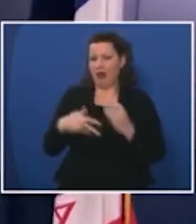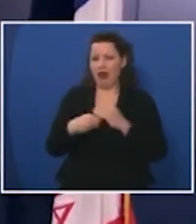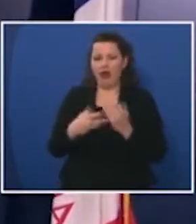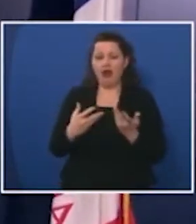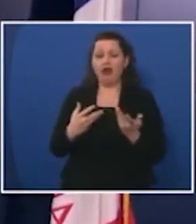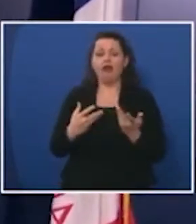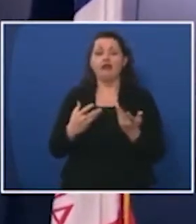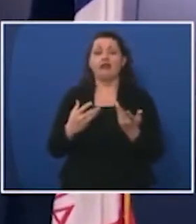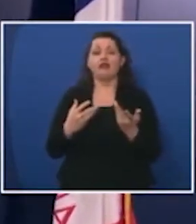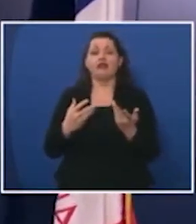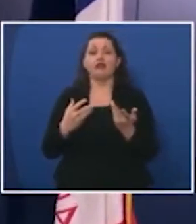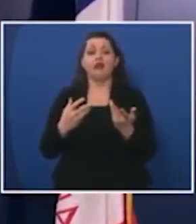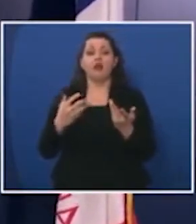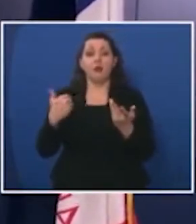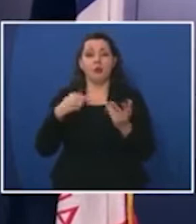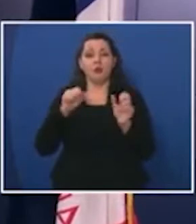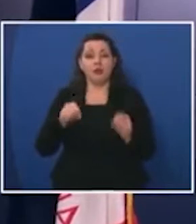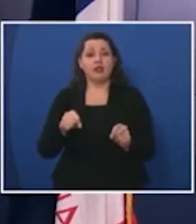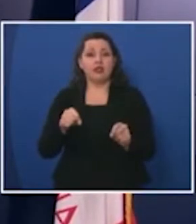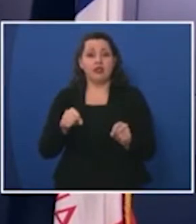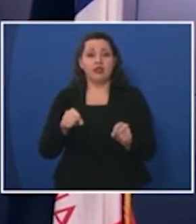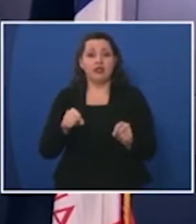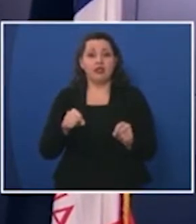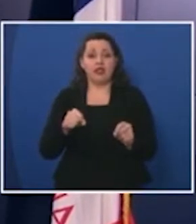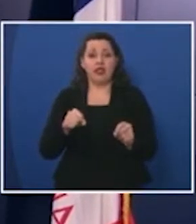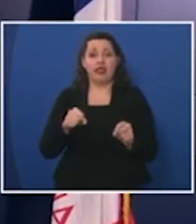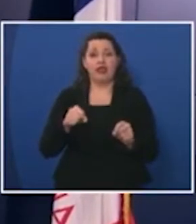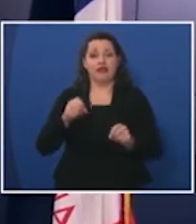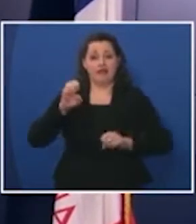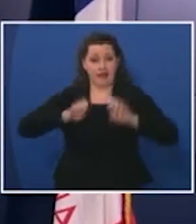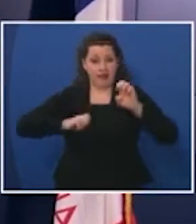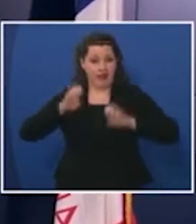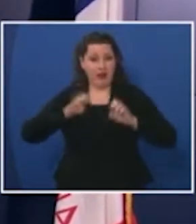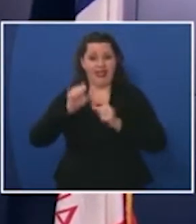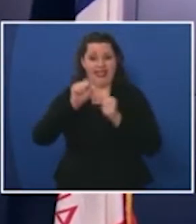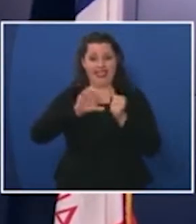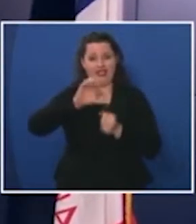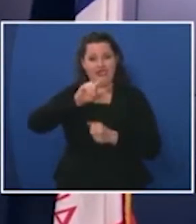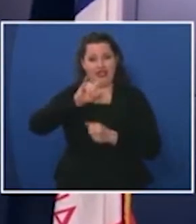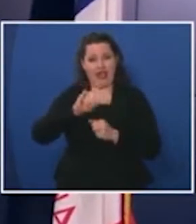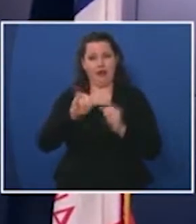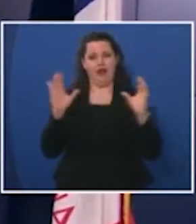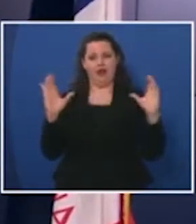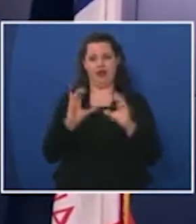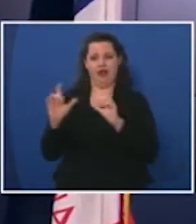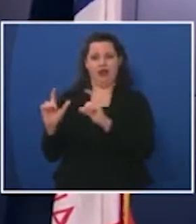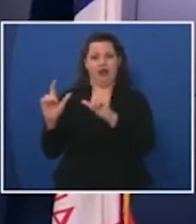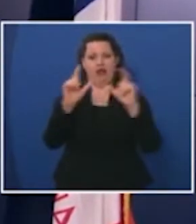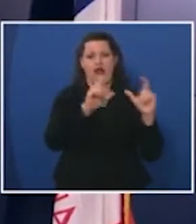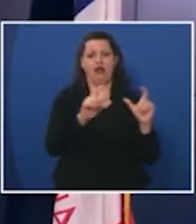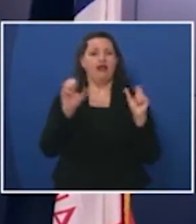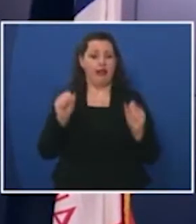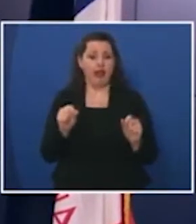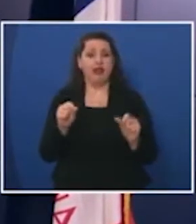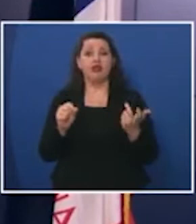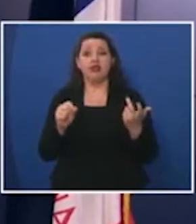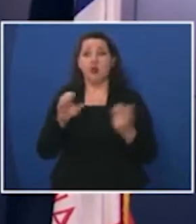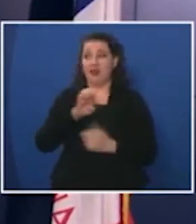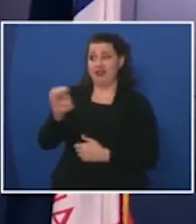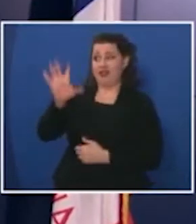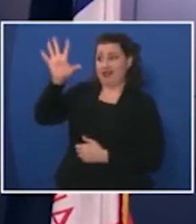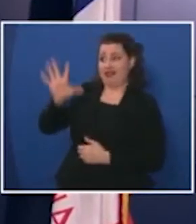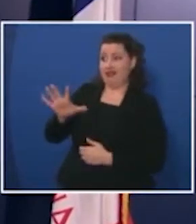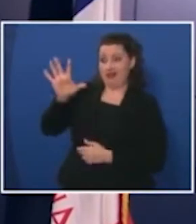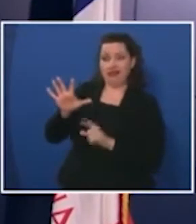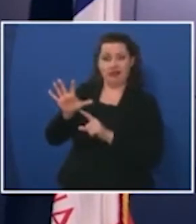i think what we're seeing and since we're able to um evaluate data on a county by county basis is you can really see if you look at the eastern side of the